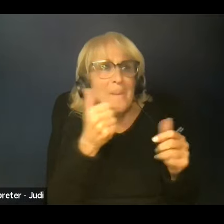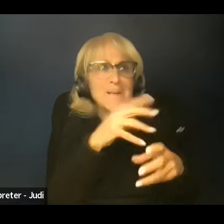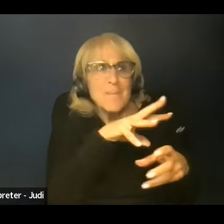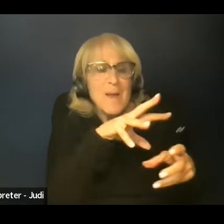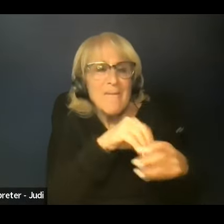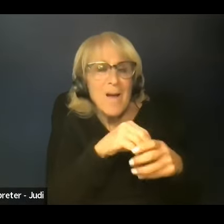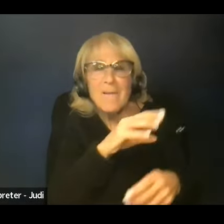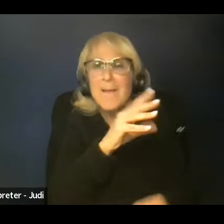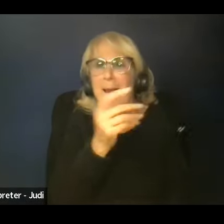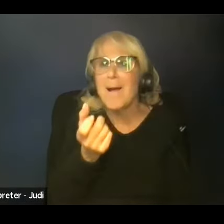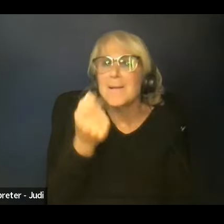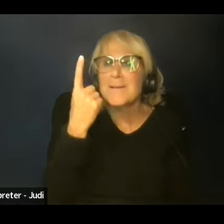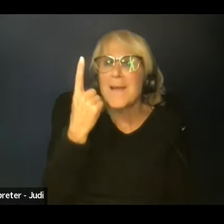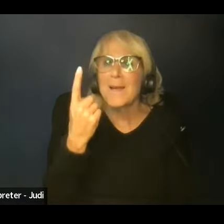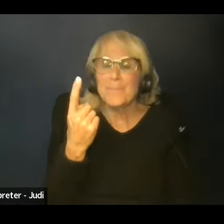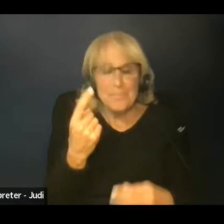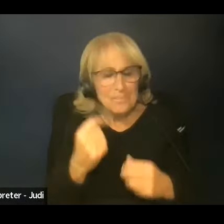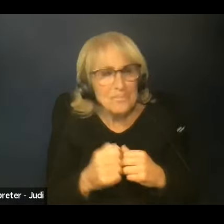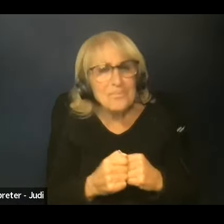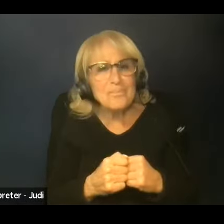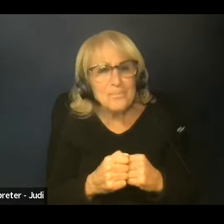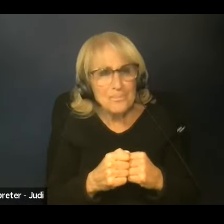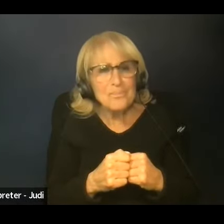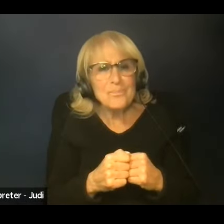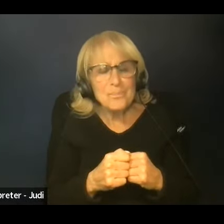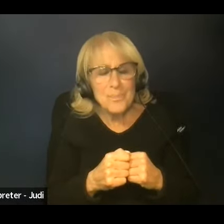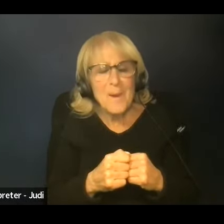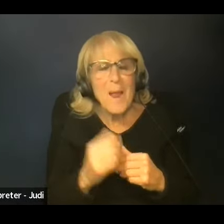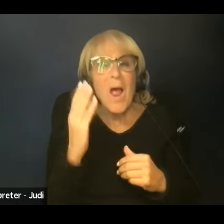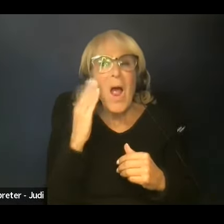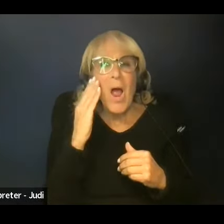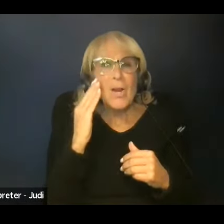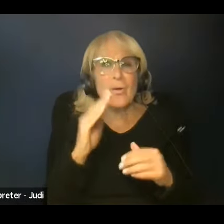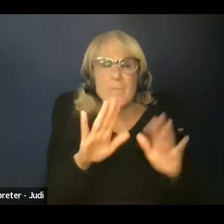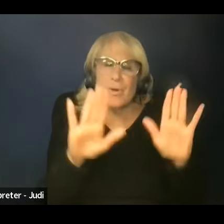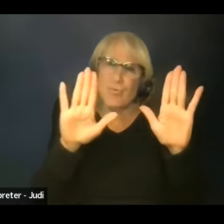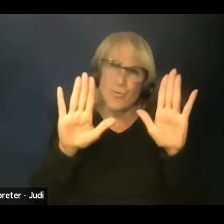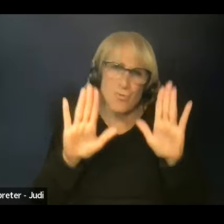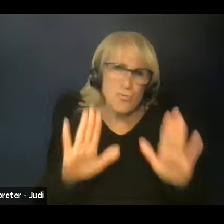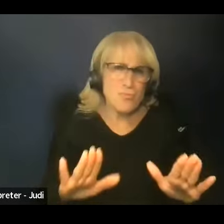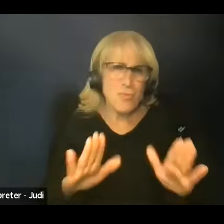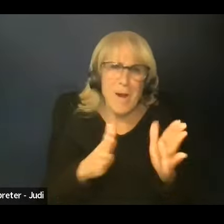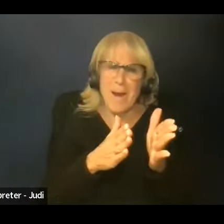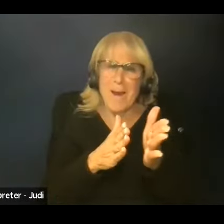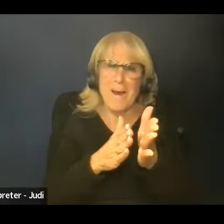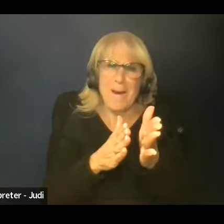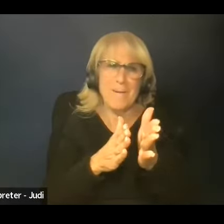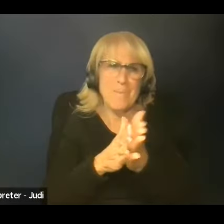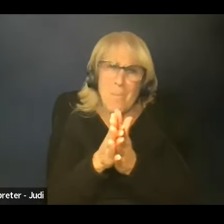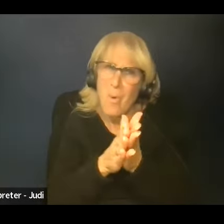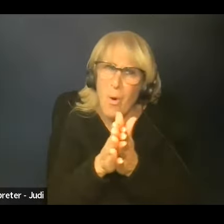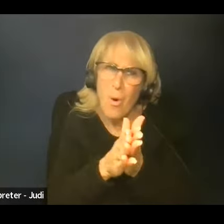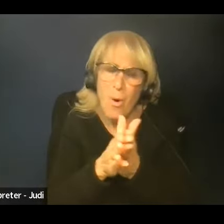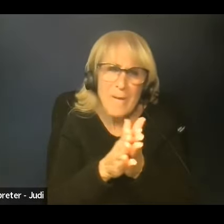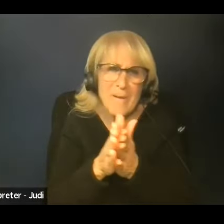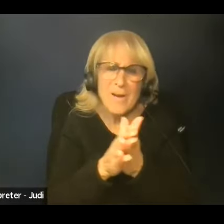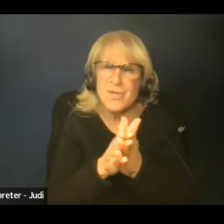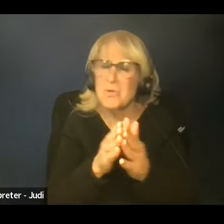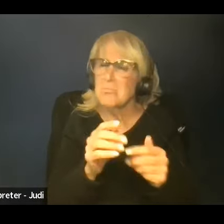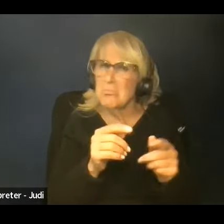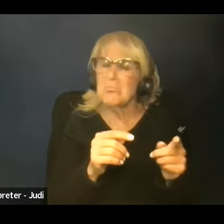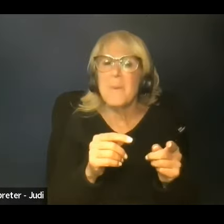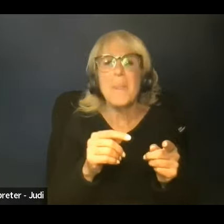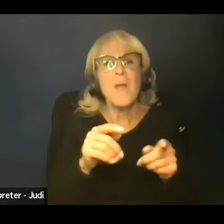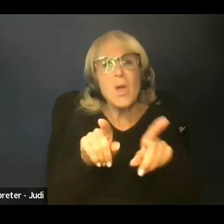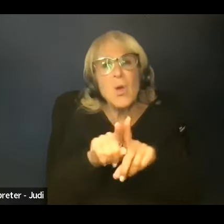understand. I think, like, I know that would be a great motivational factor. And then from there, I think it's just